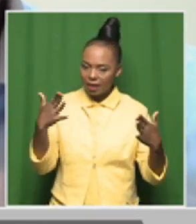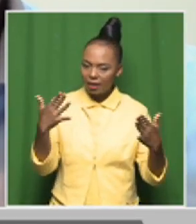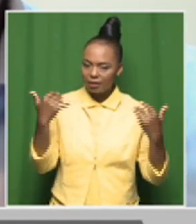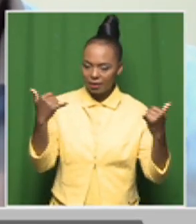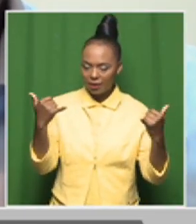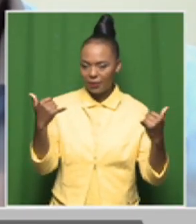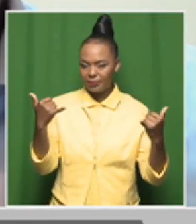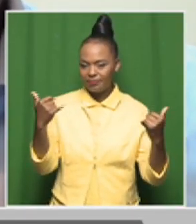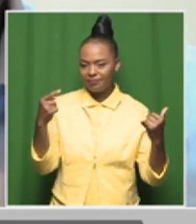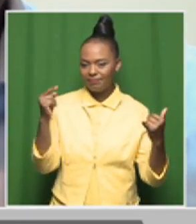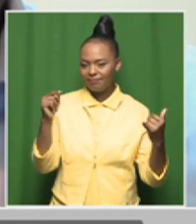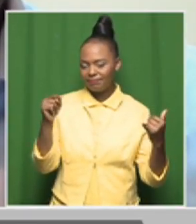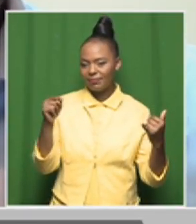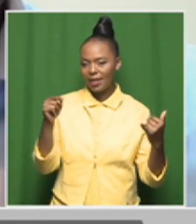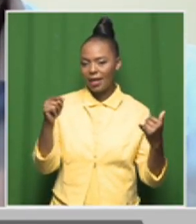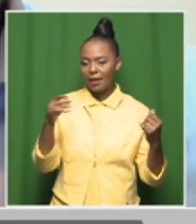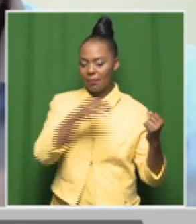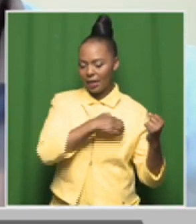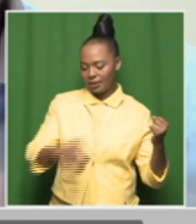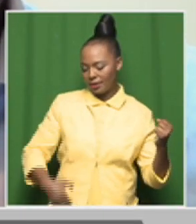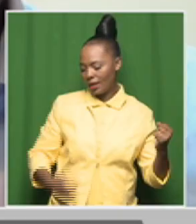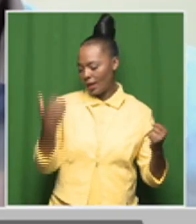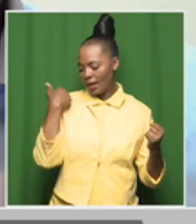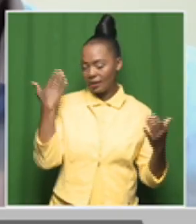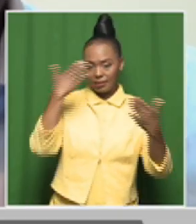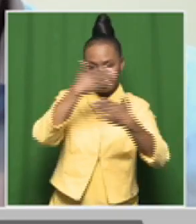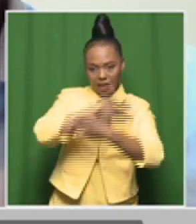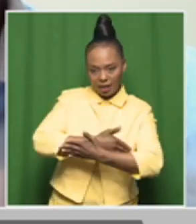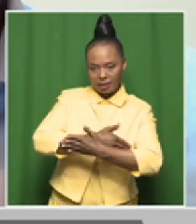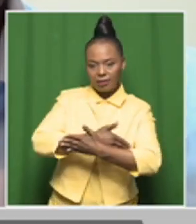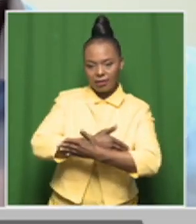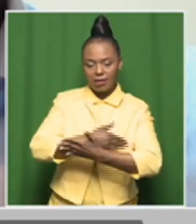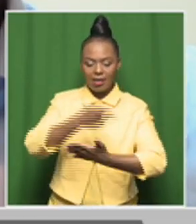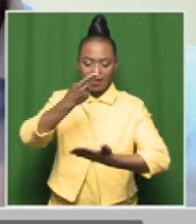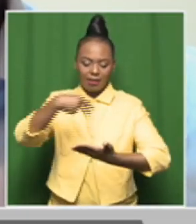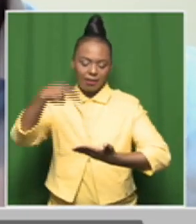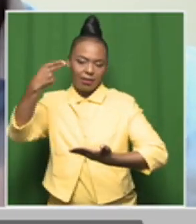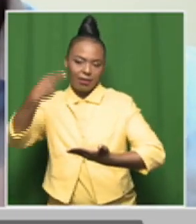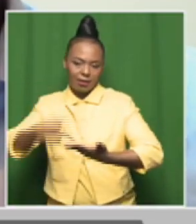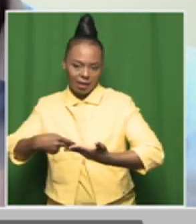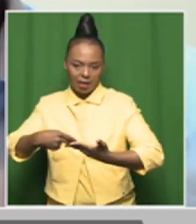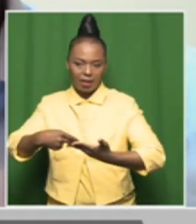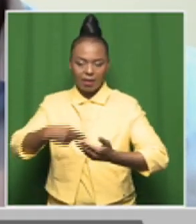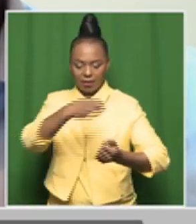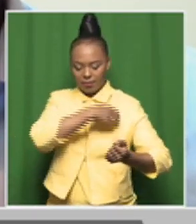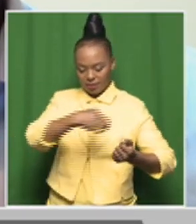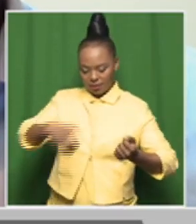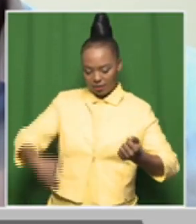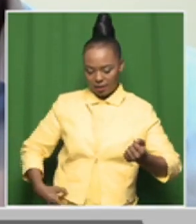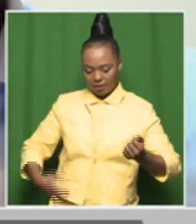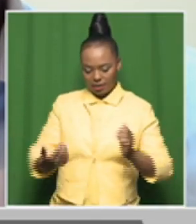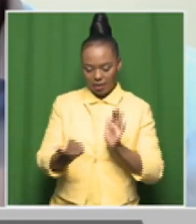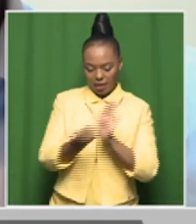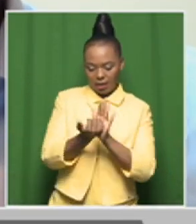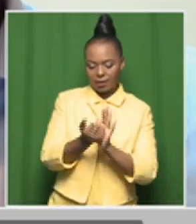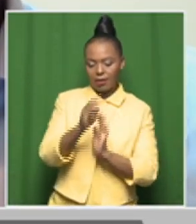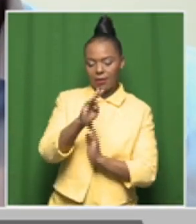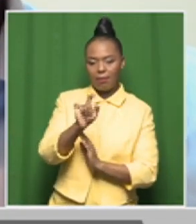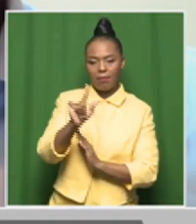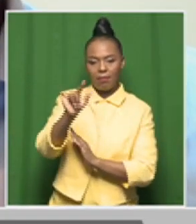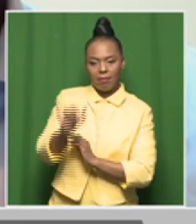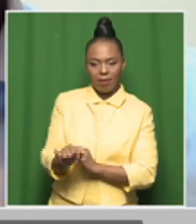back of, you know, our president last night, having just signed the presidential proclamation to bring the whole of the Bela Act